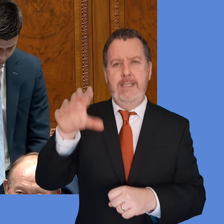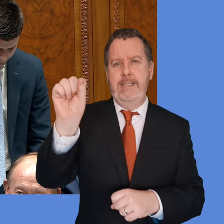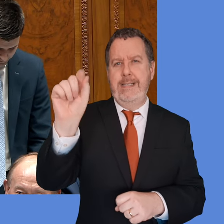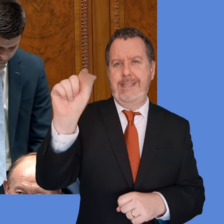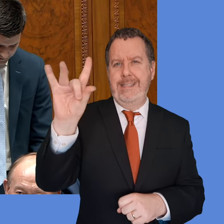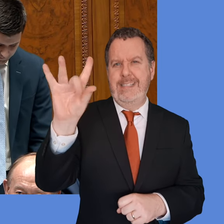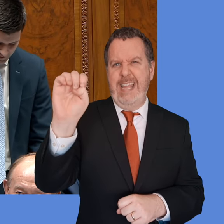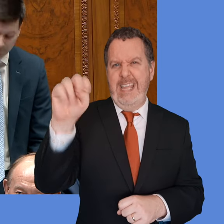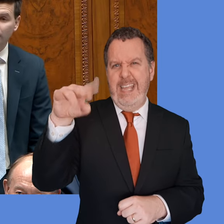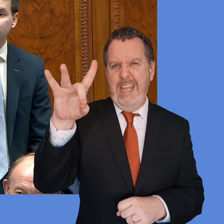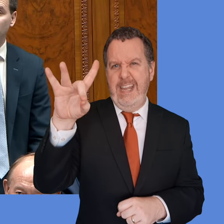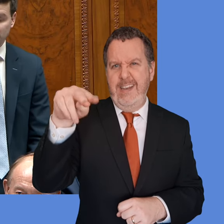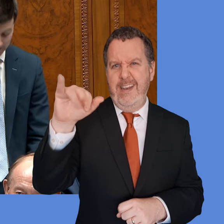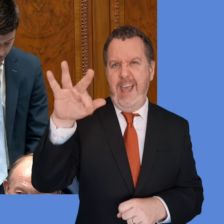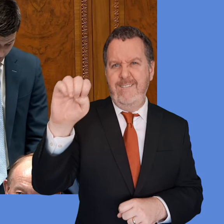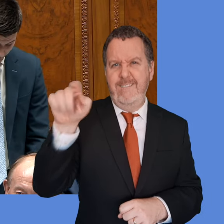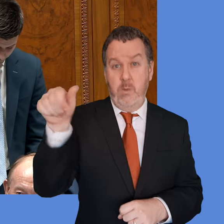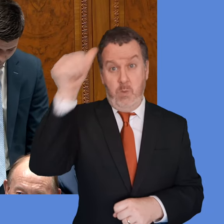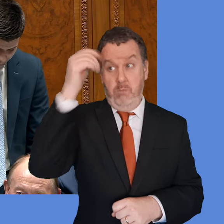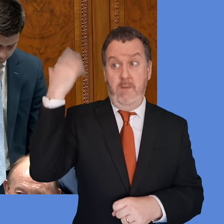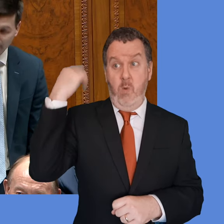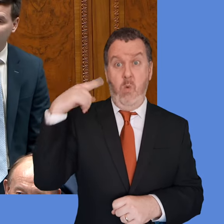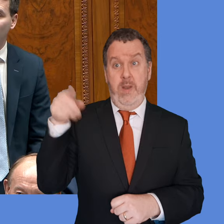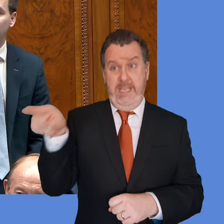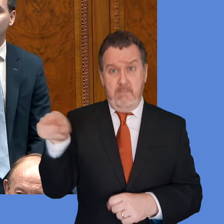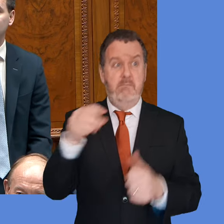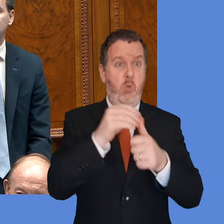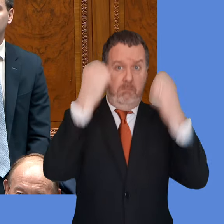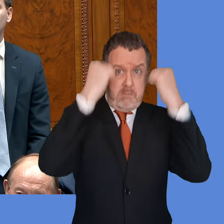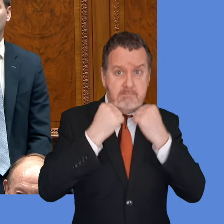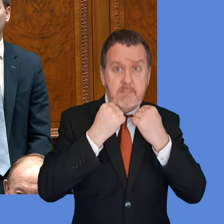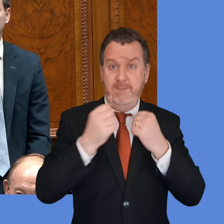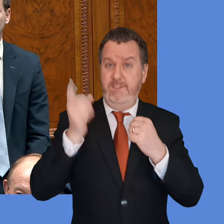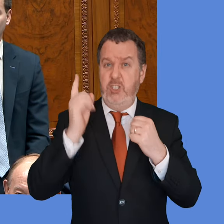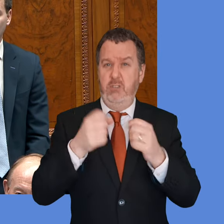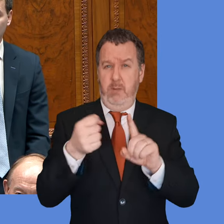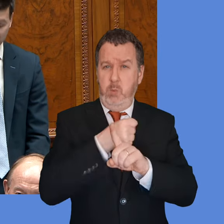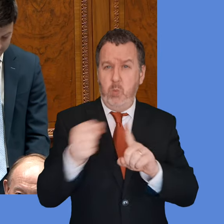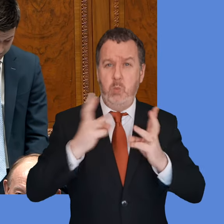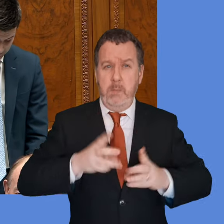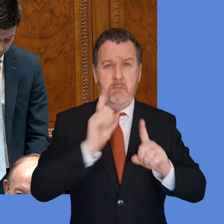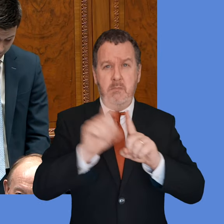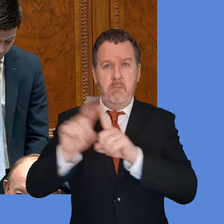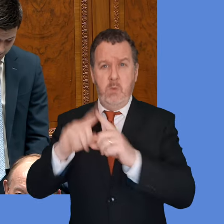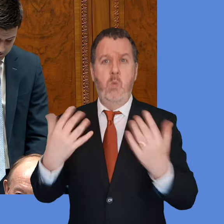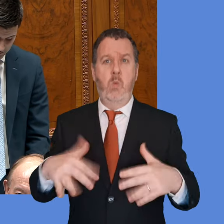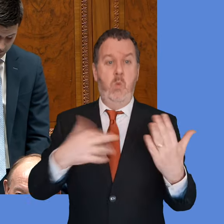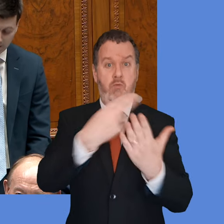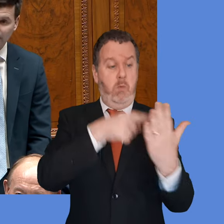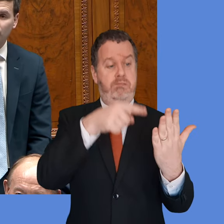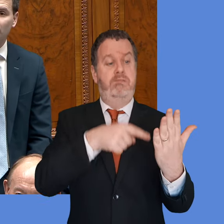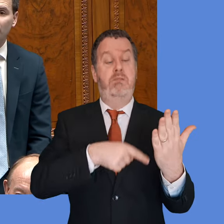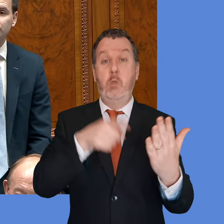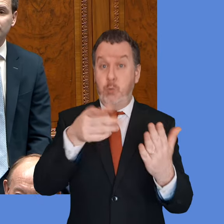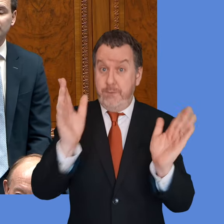Steakknife. Given the abuse, both sexual and otherwise, that many women faced at the hands of paramilitaries, can the Minister